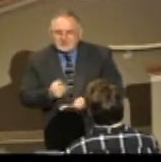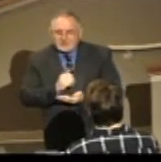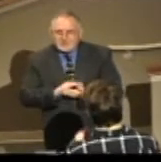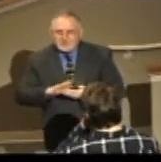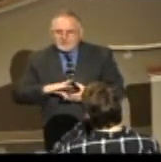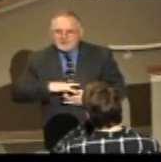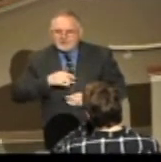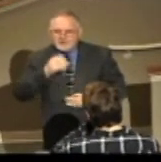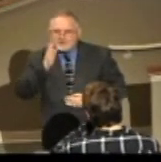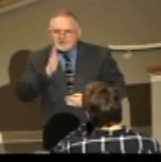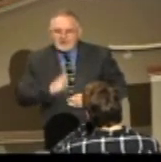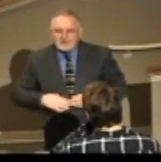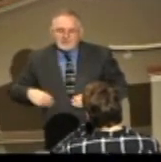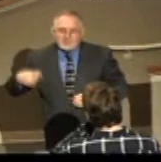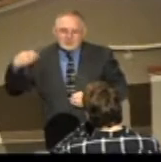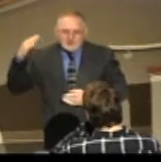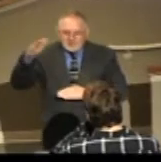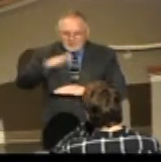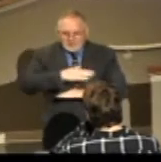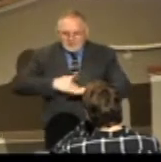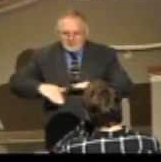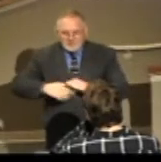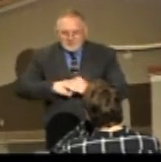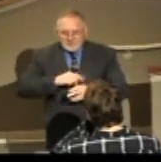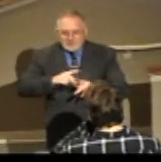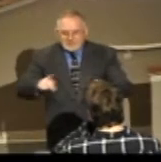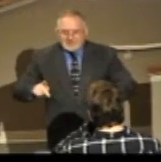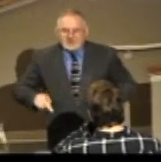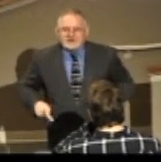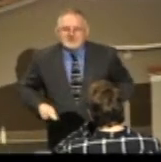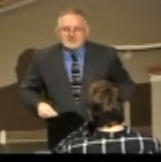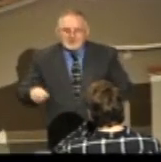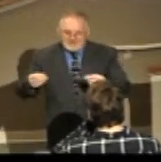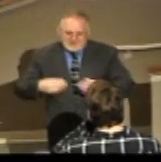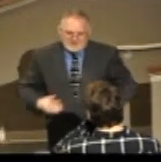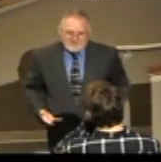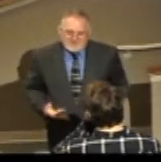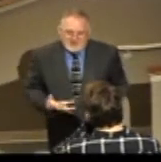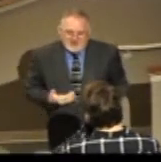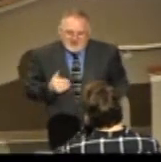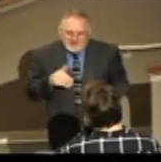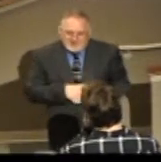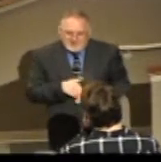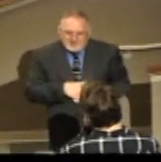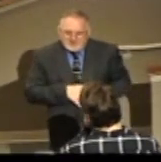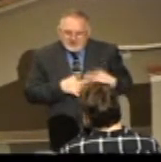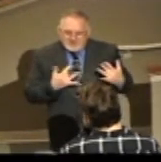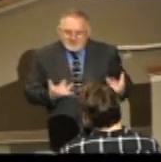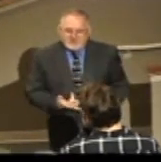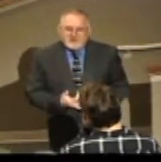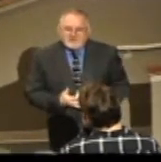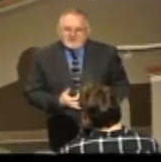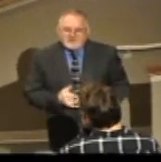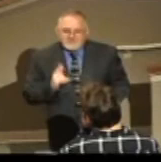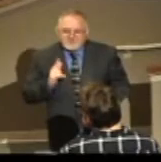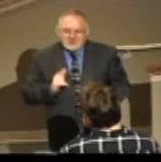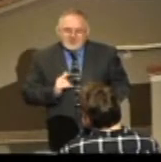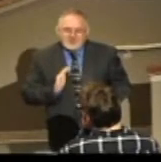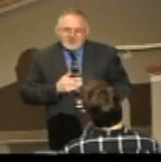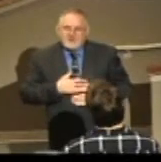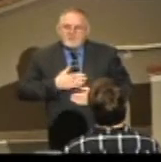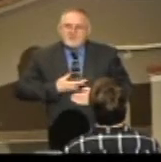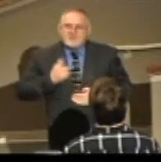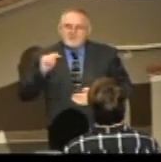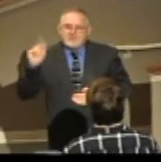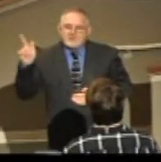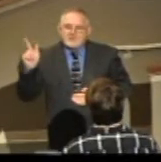Pentecost and put a fire in our bosoms again, in our hearts again, in our will for you again. Speak to